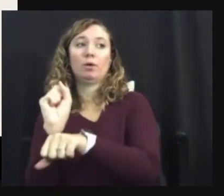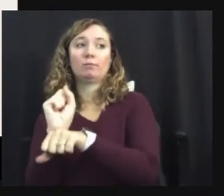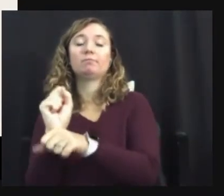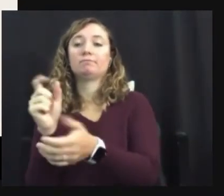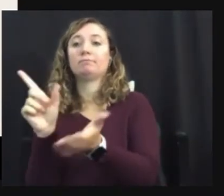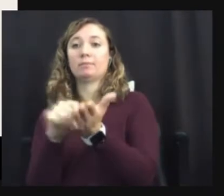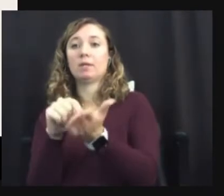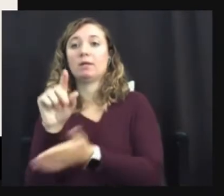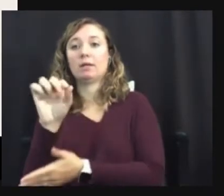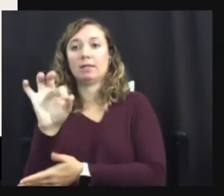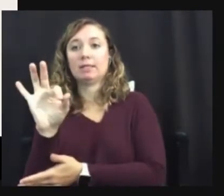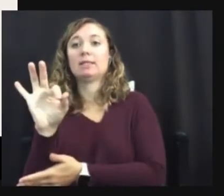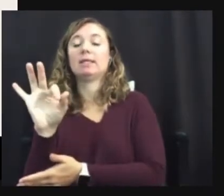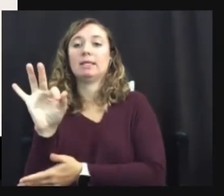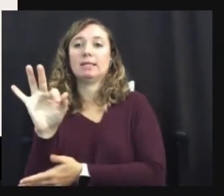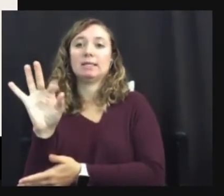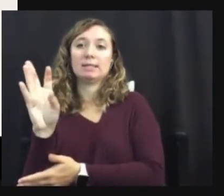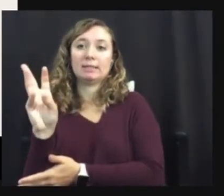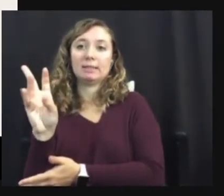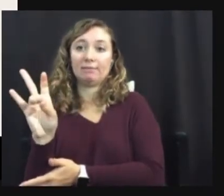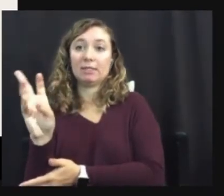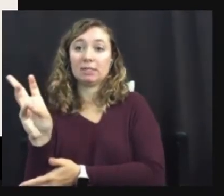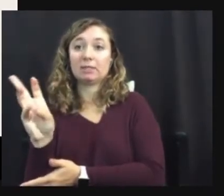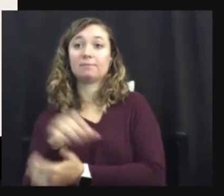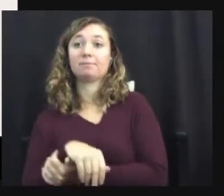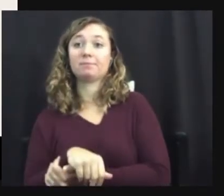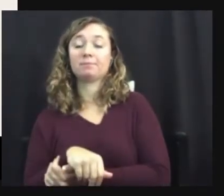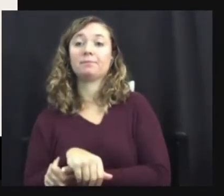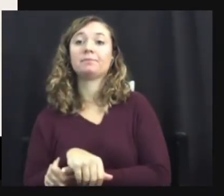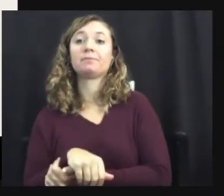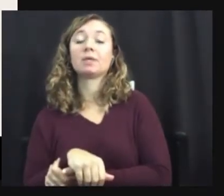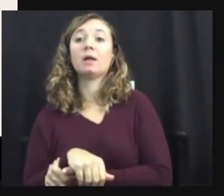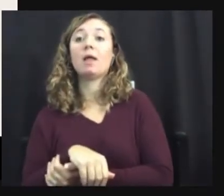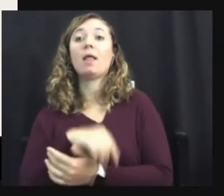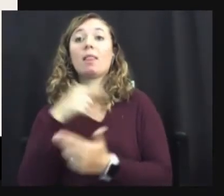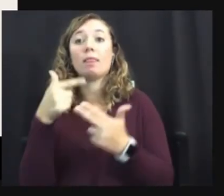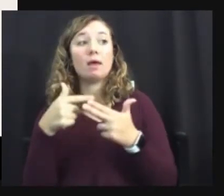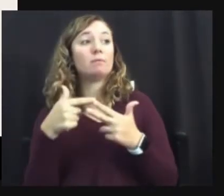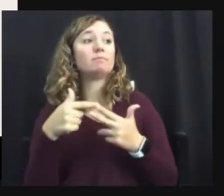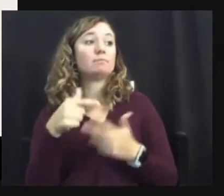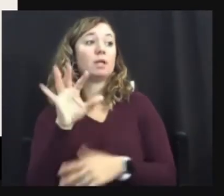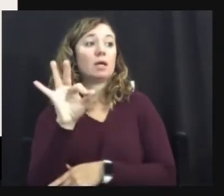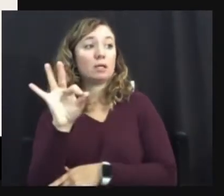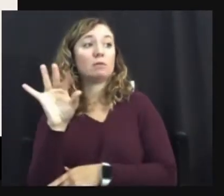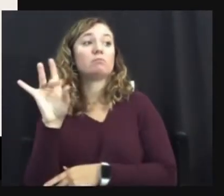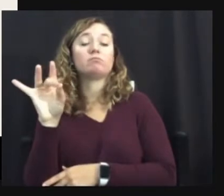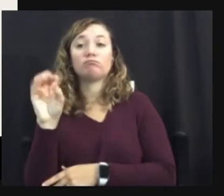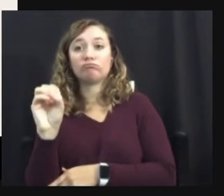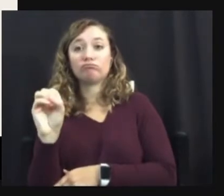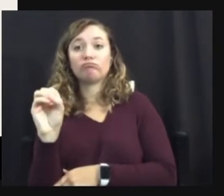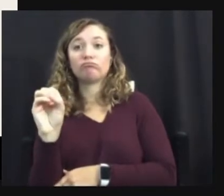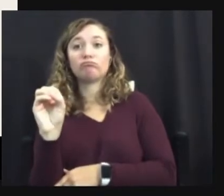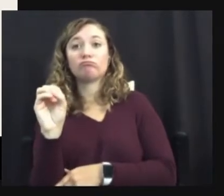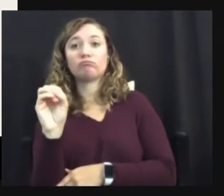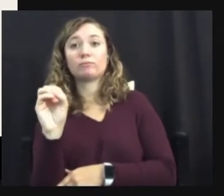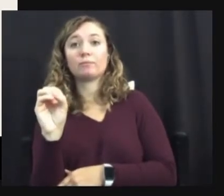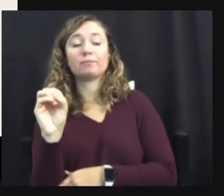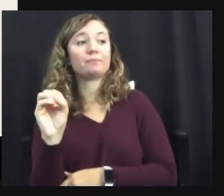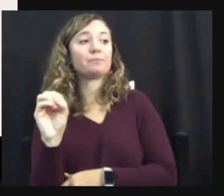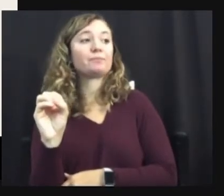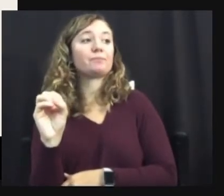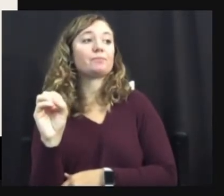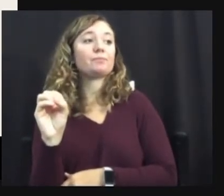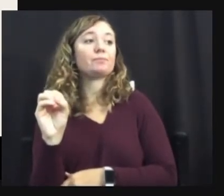And then in 1980, the, the sort of diagnostic Bible for, um, mental health